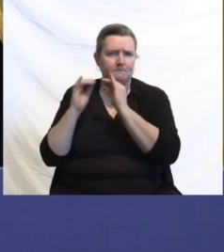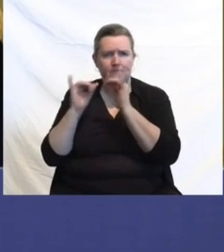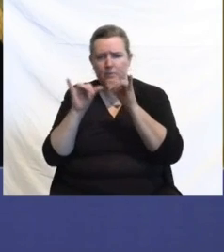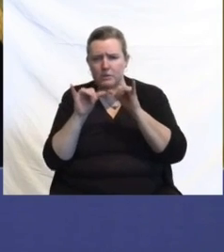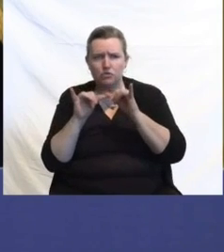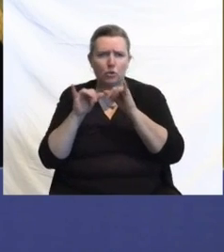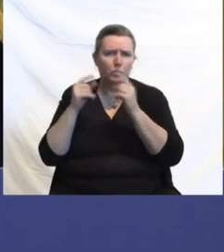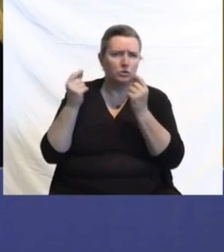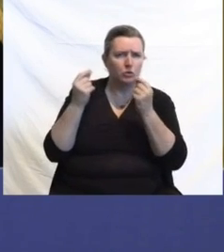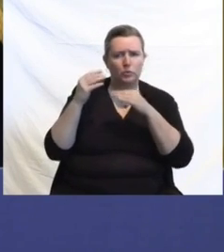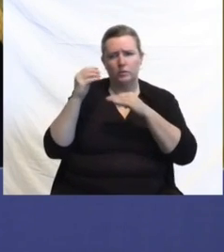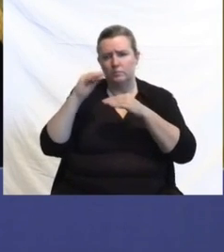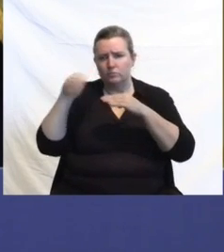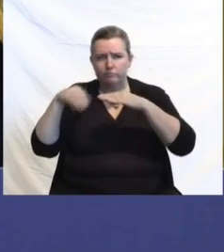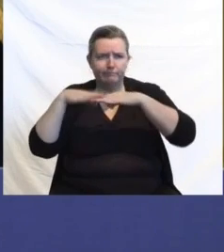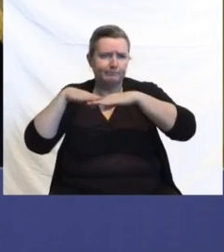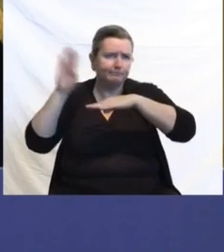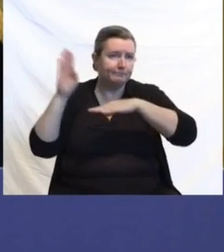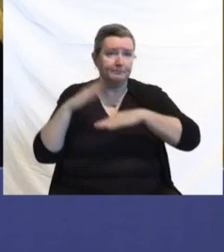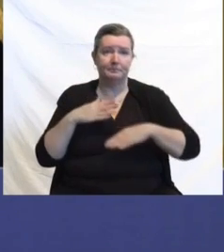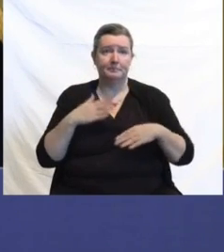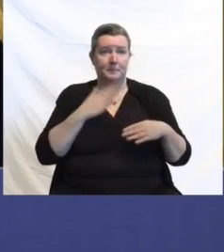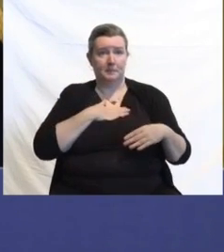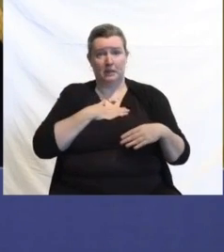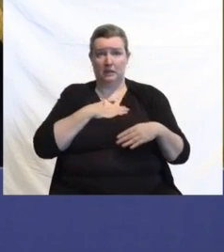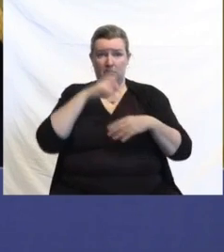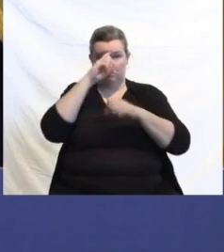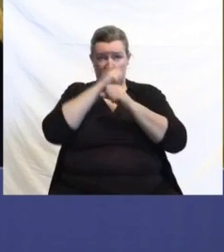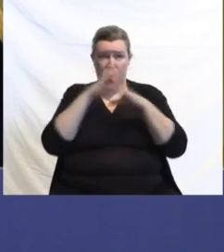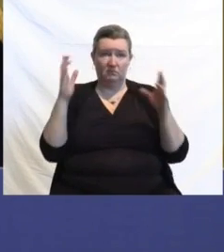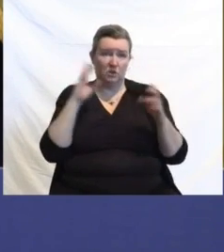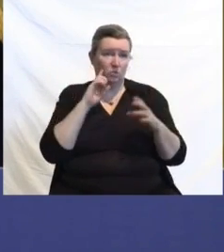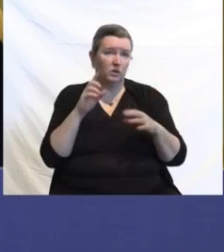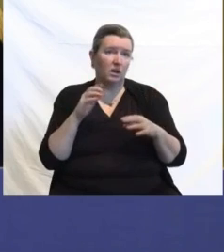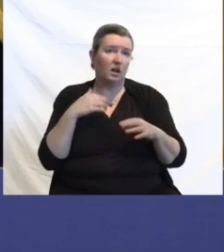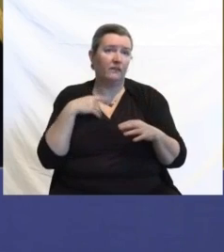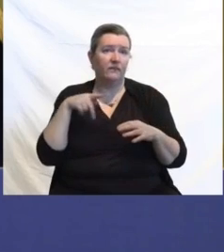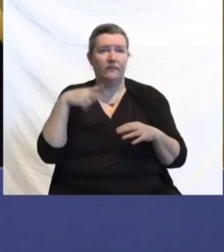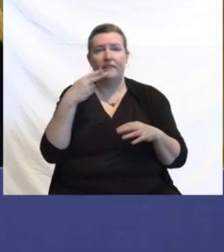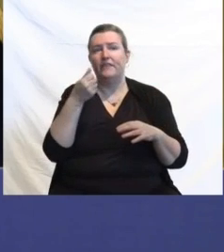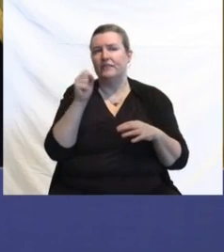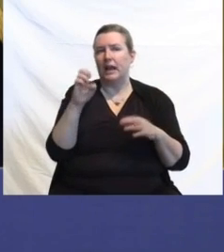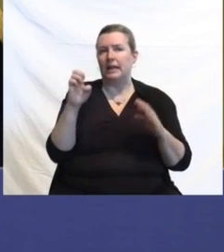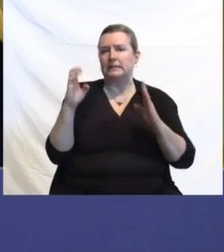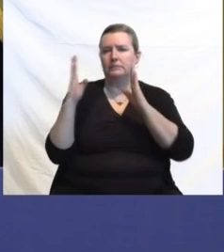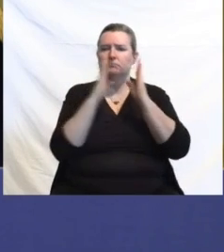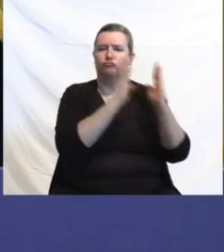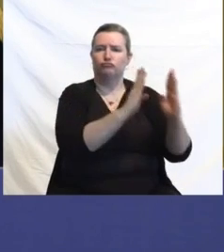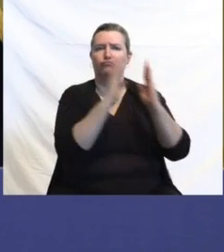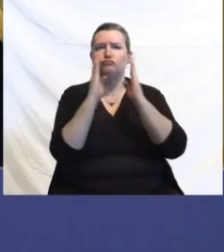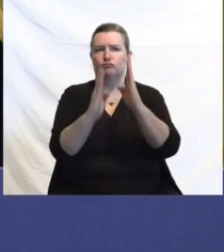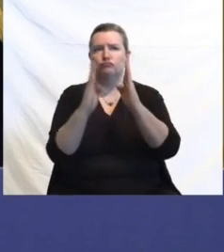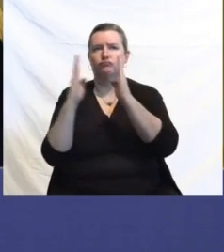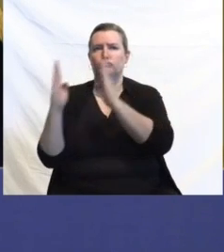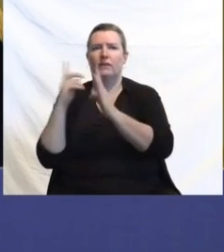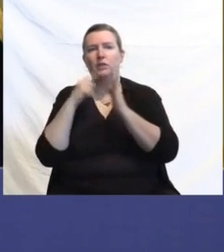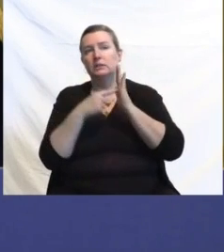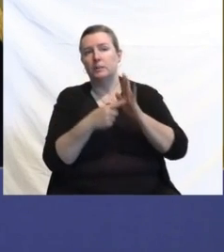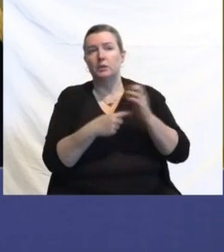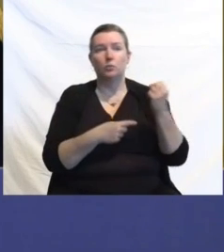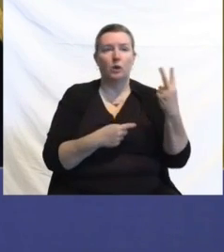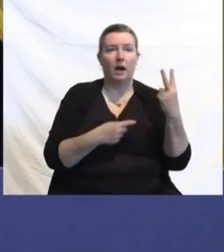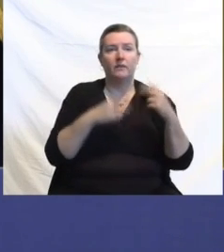envision something that looks phased. In other words, the 12 and up kids have been